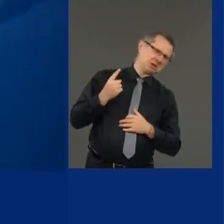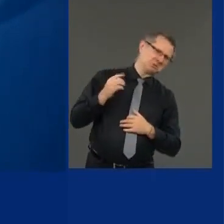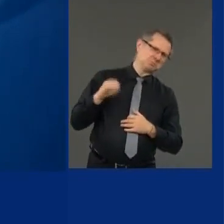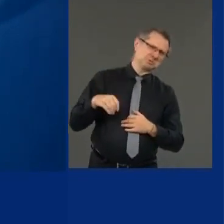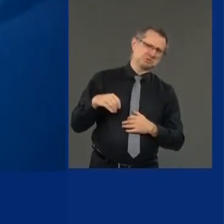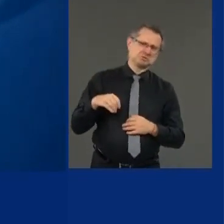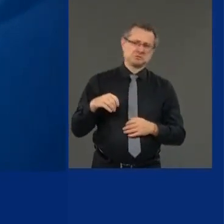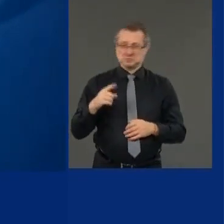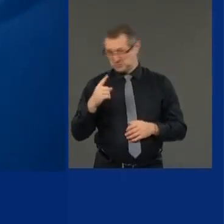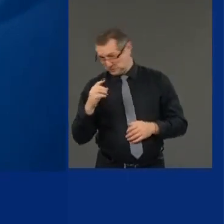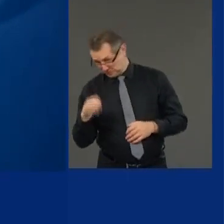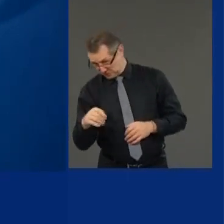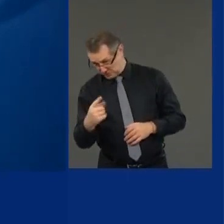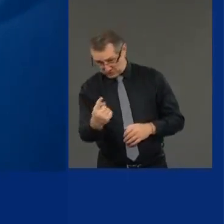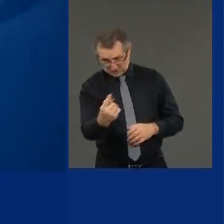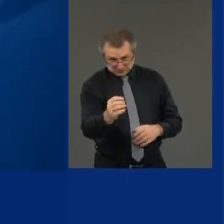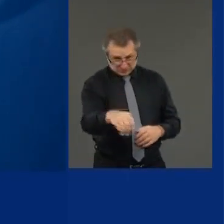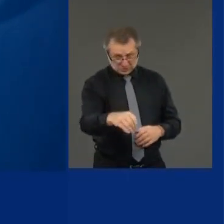One.